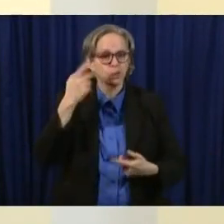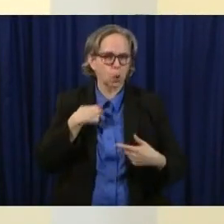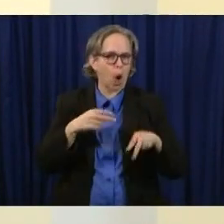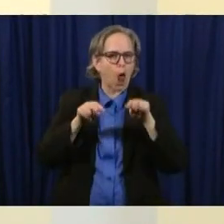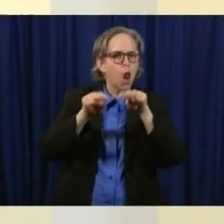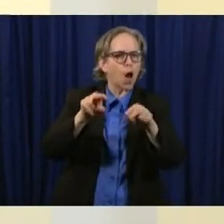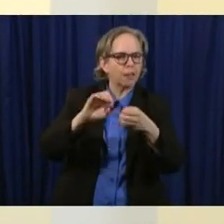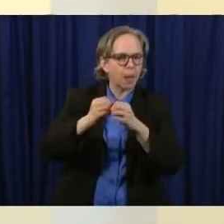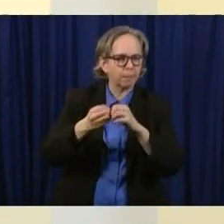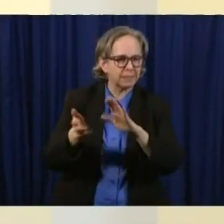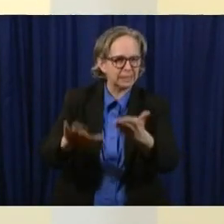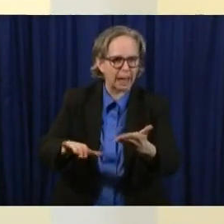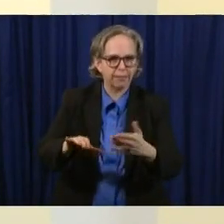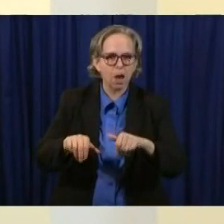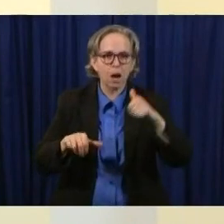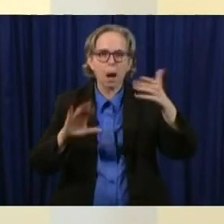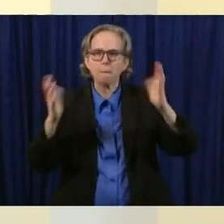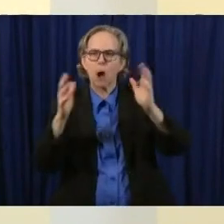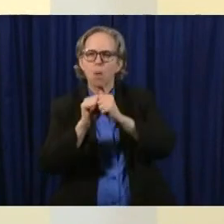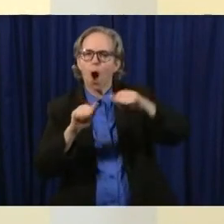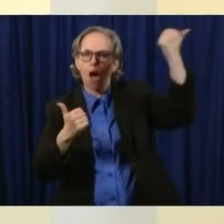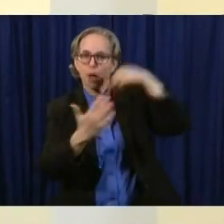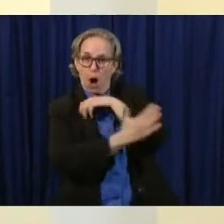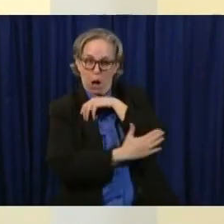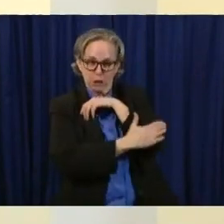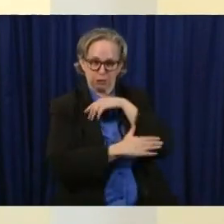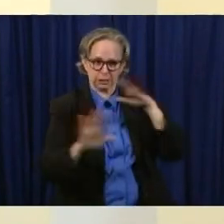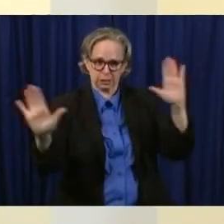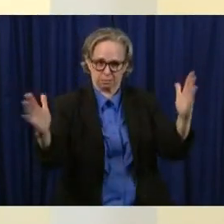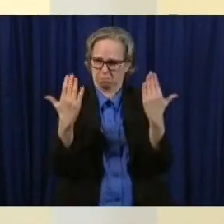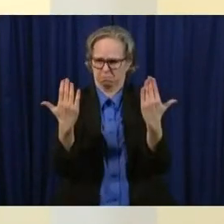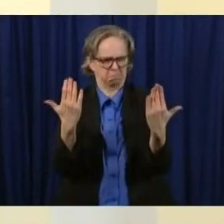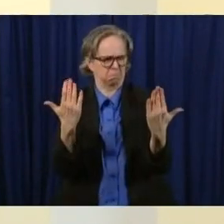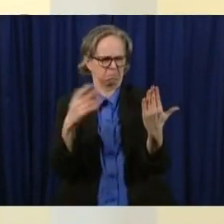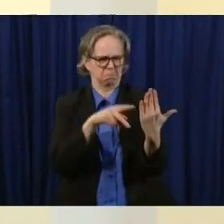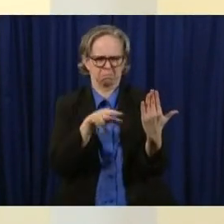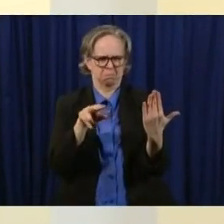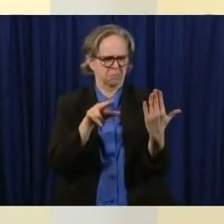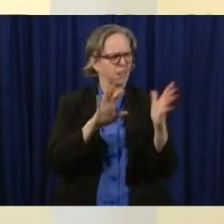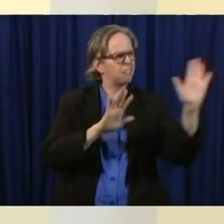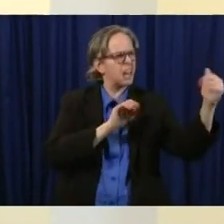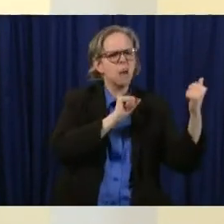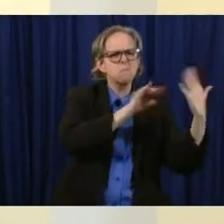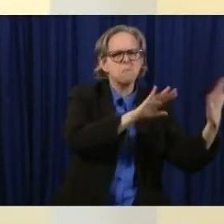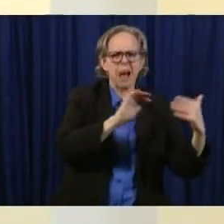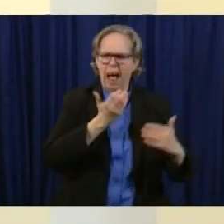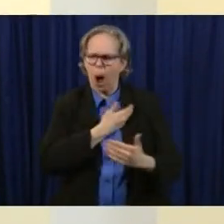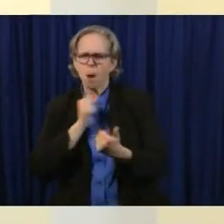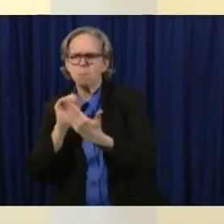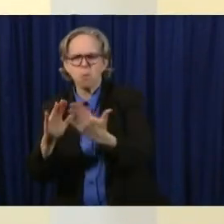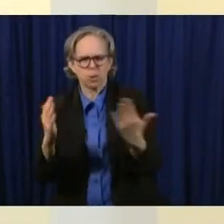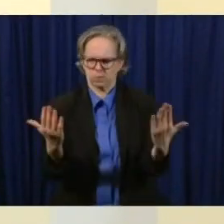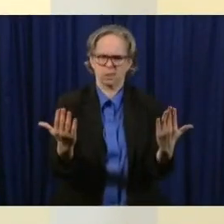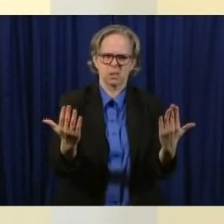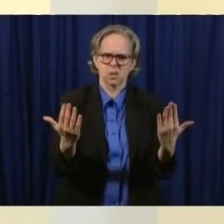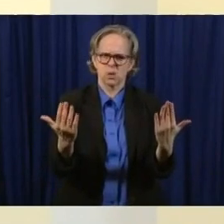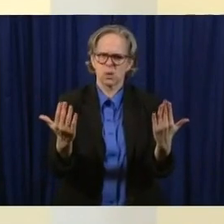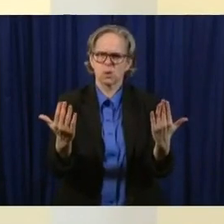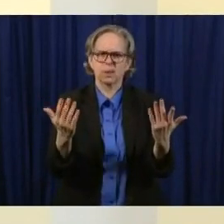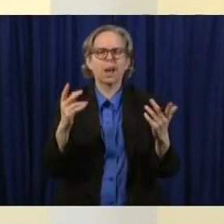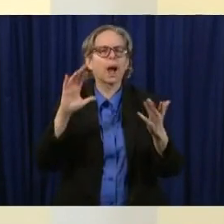over the last month and a half to two and even looking around the country what